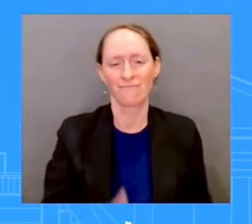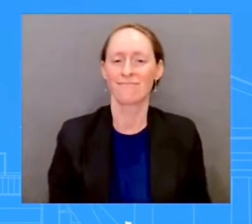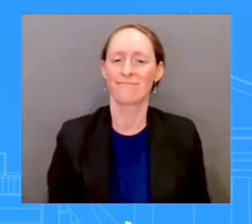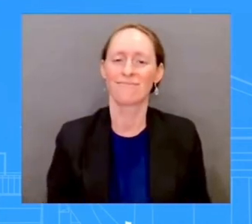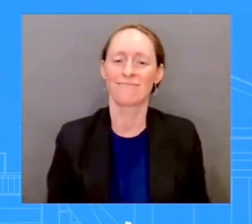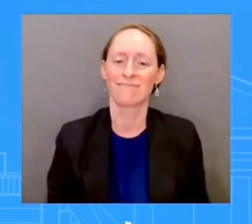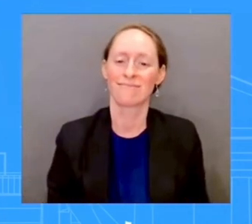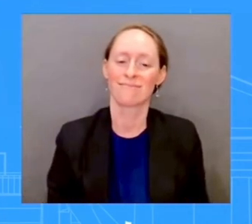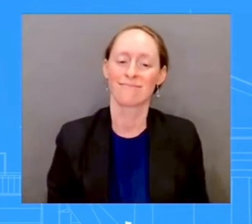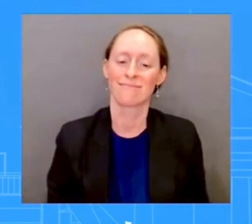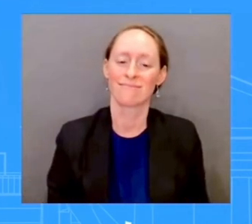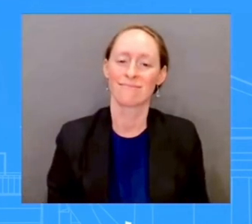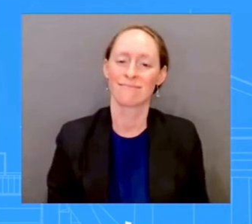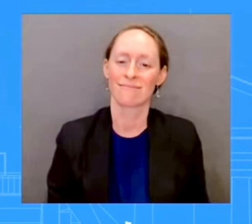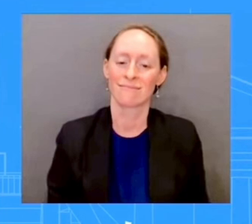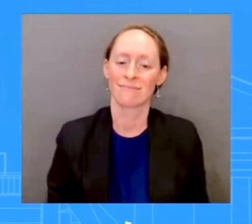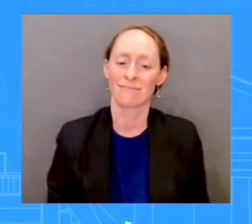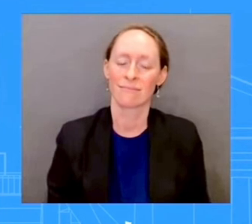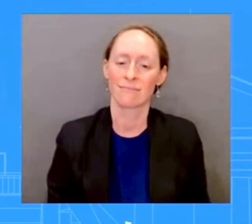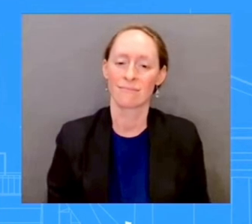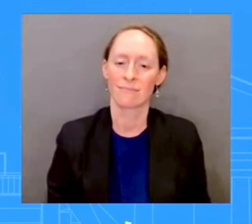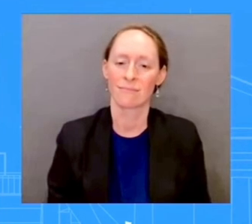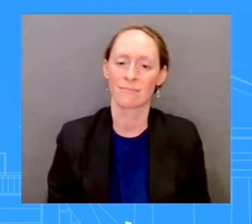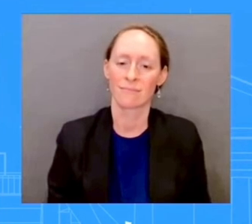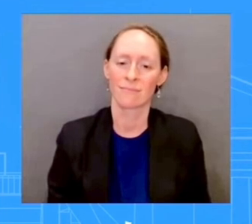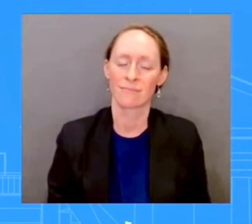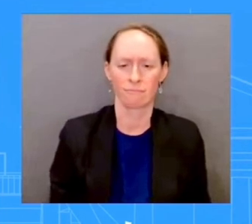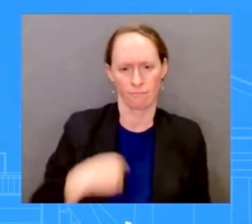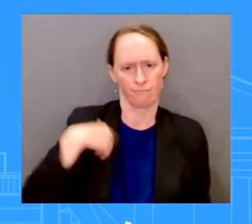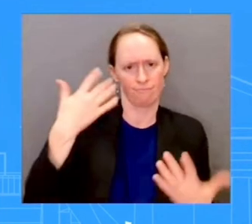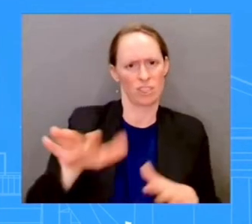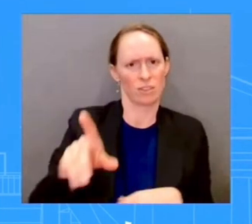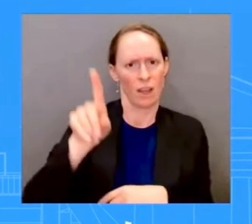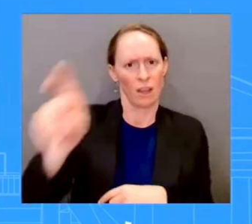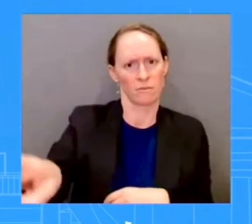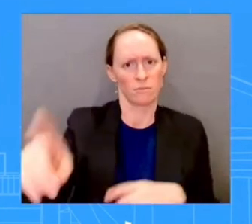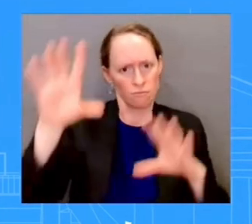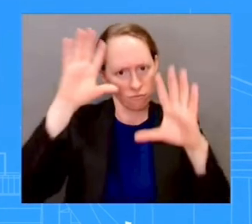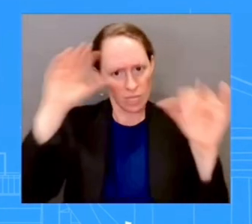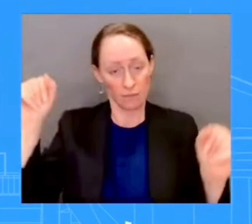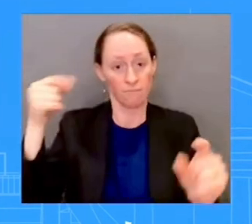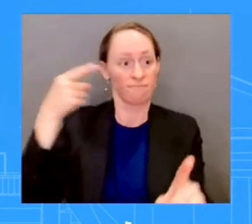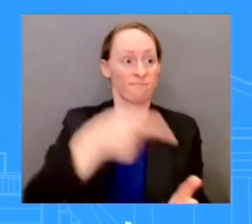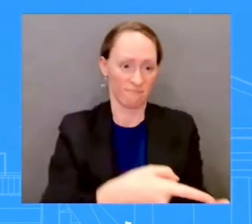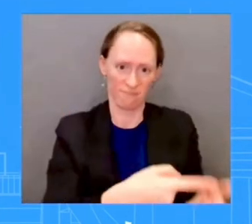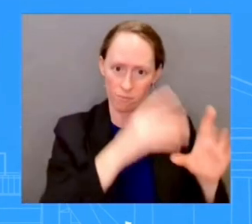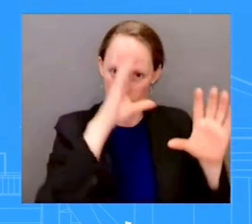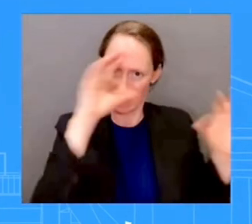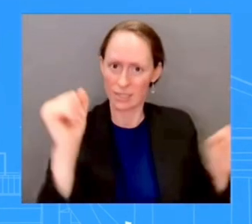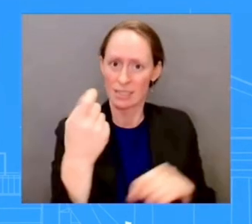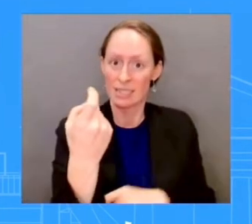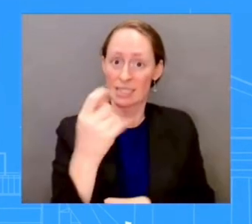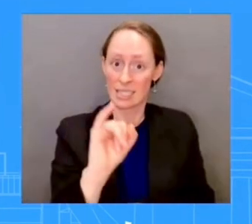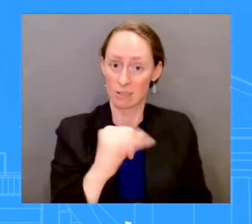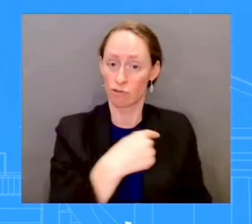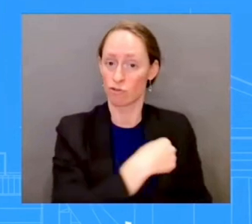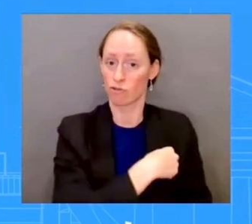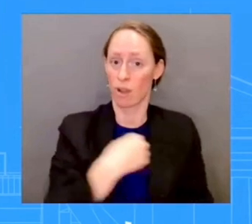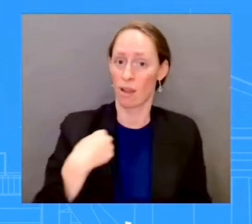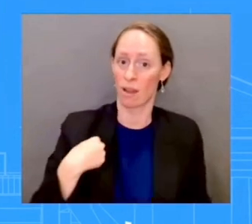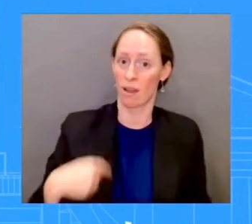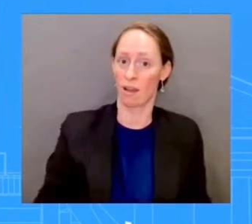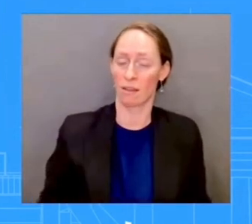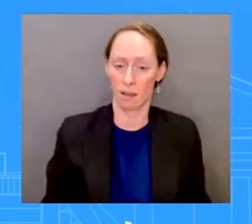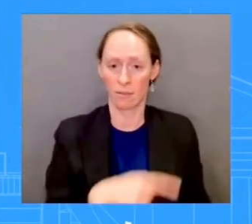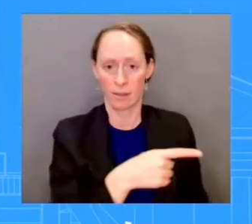from China, potentially attending or not attending. We have reports saying that he's not expected to attend the G-20 summit.